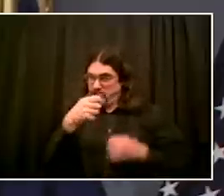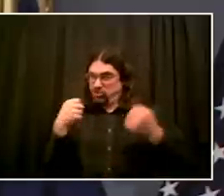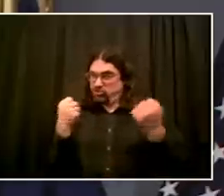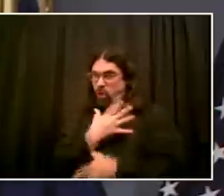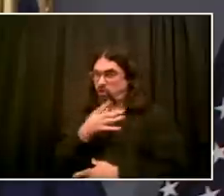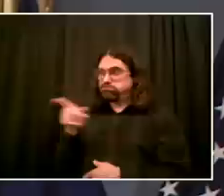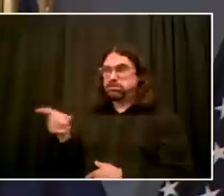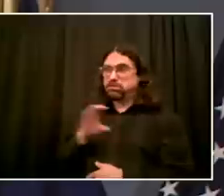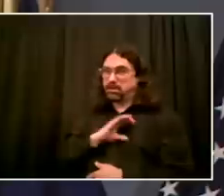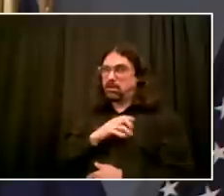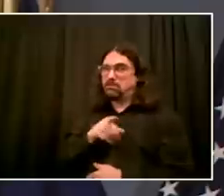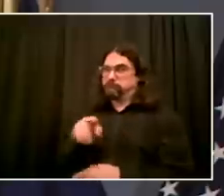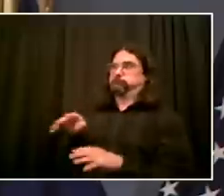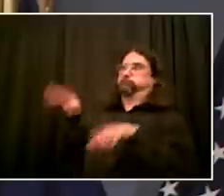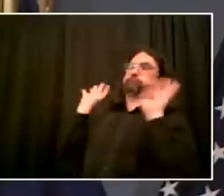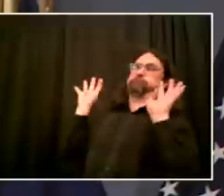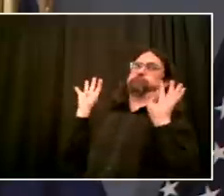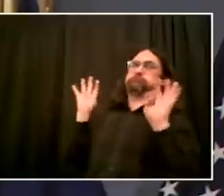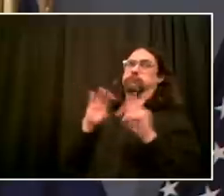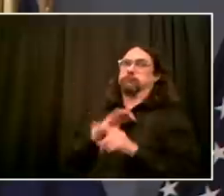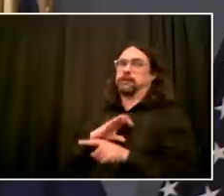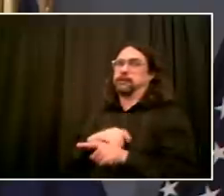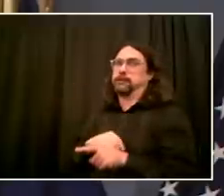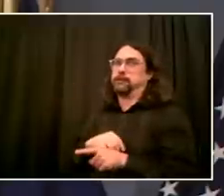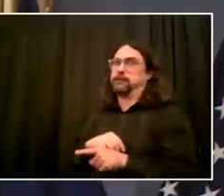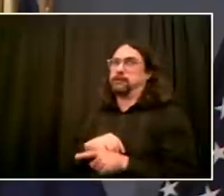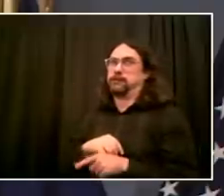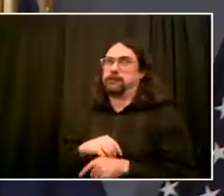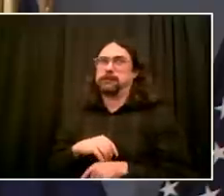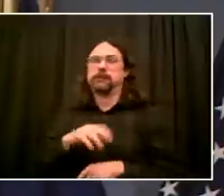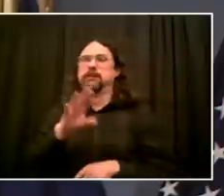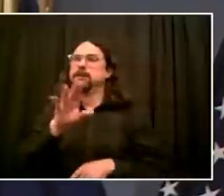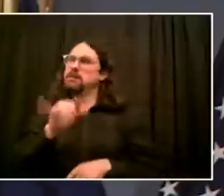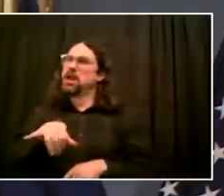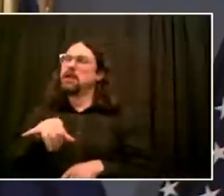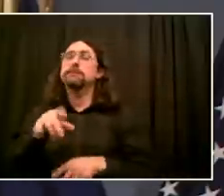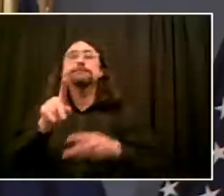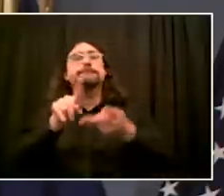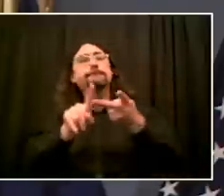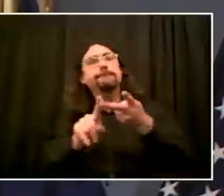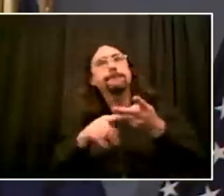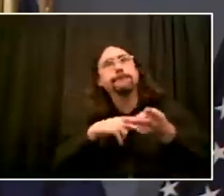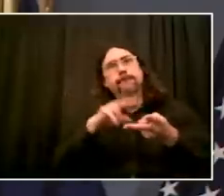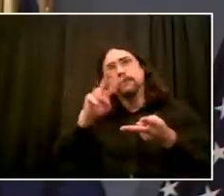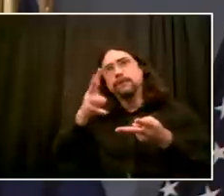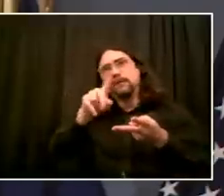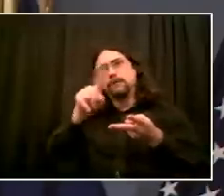And do you have any words of sympathy or condolence for those protesters who were hurt by this? Thank you.